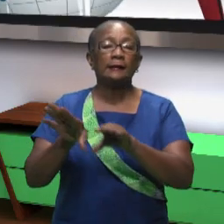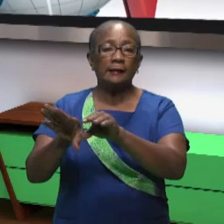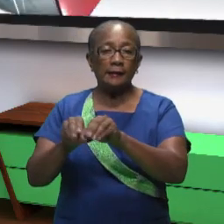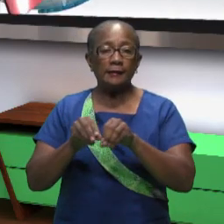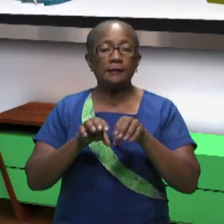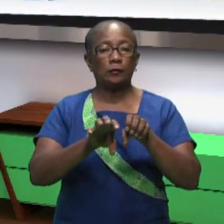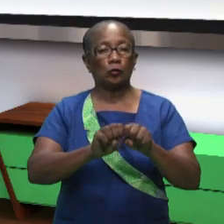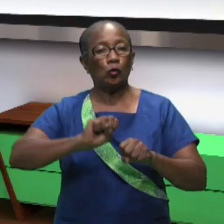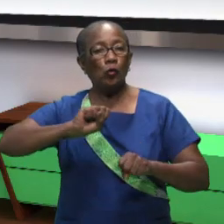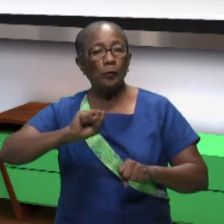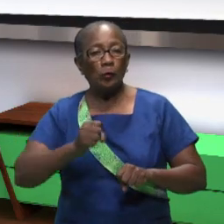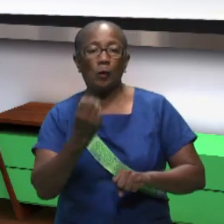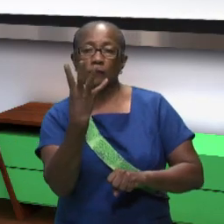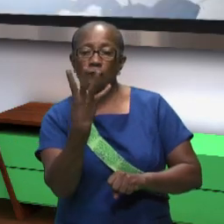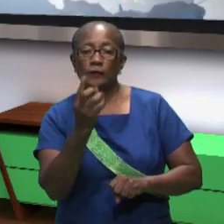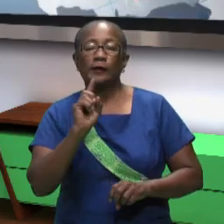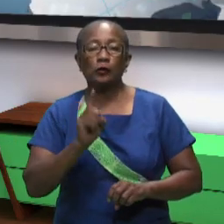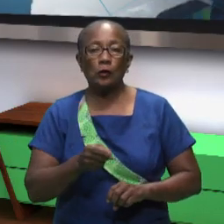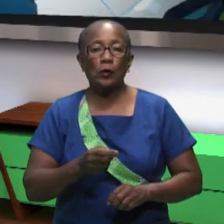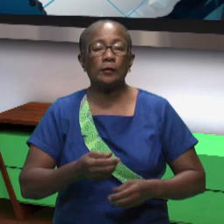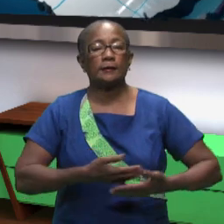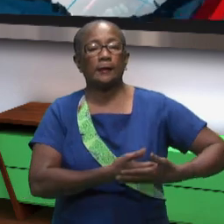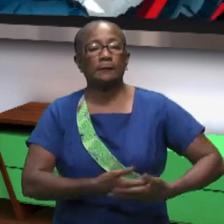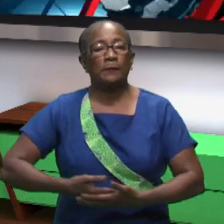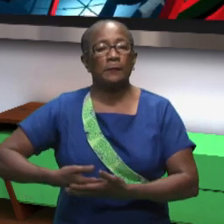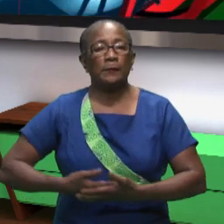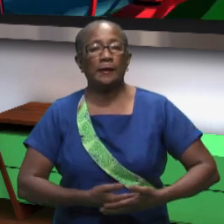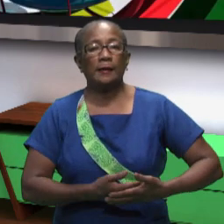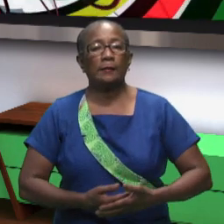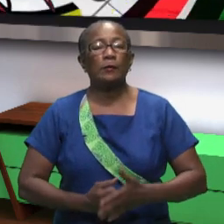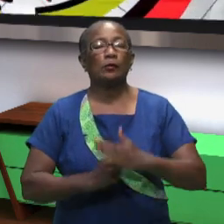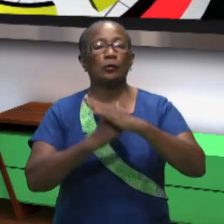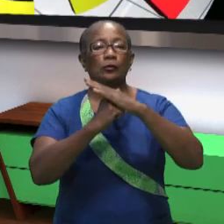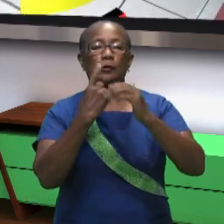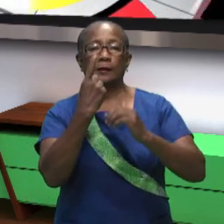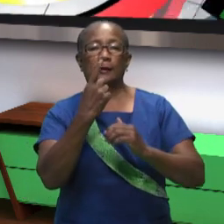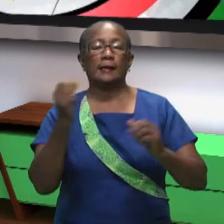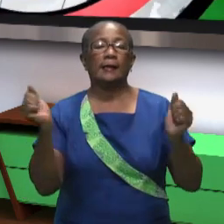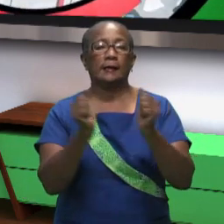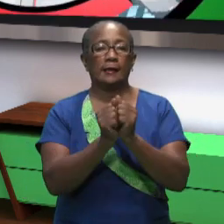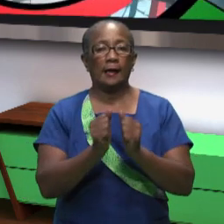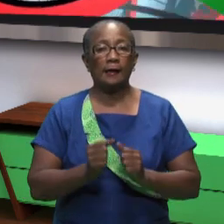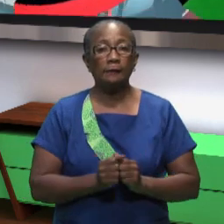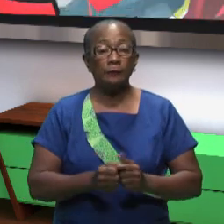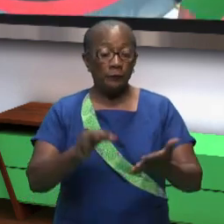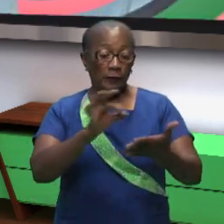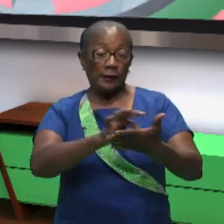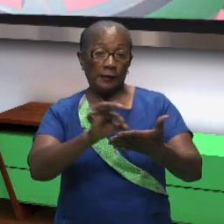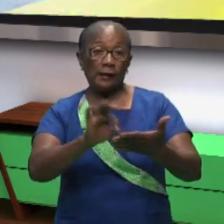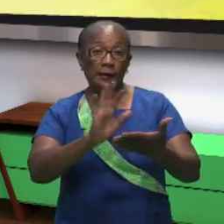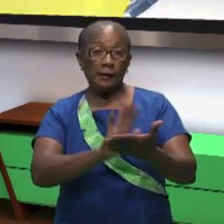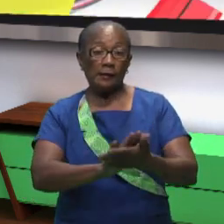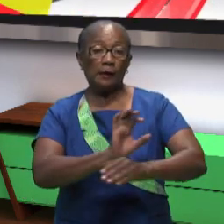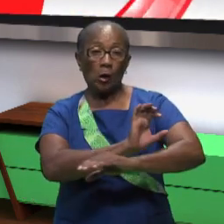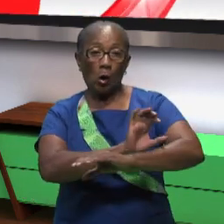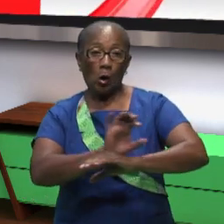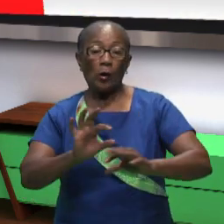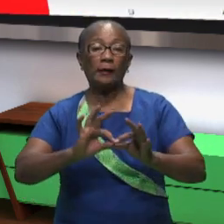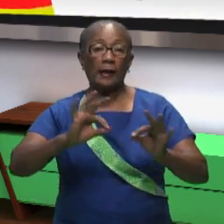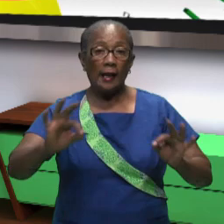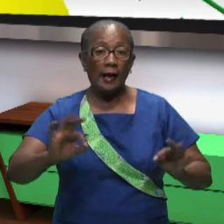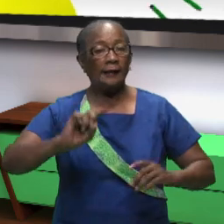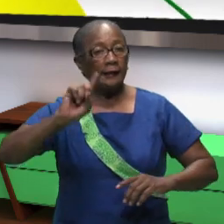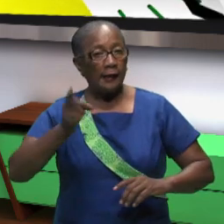affairs as well as the dairy company milk centrale the initiative has been taken to support 4